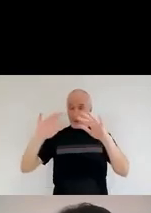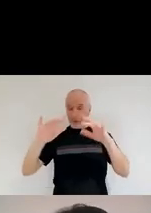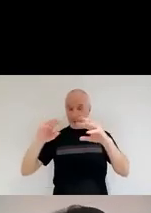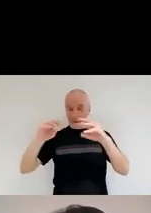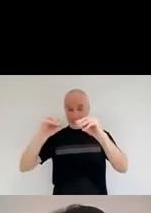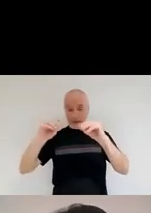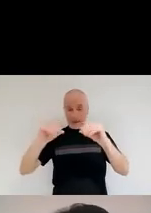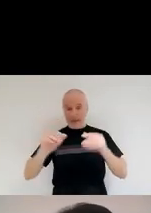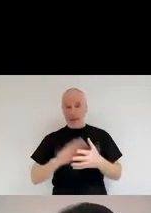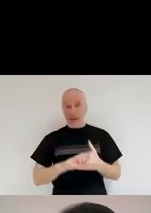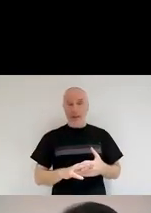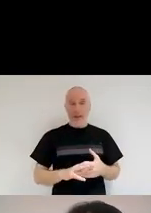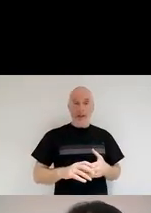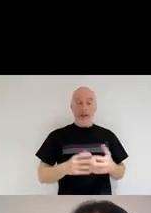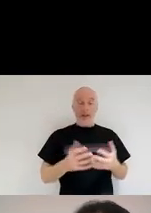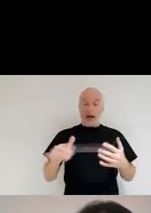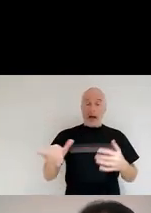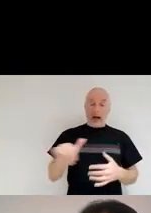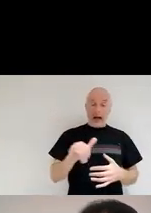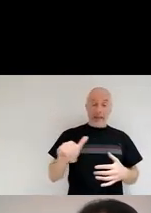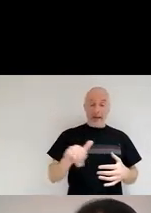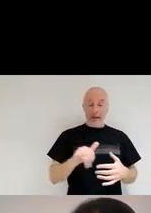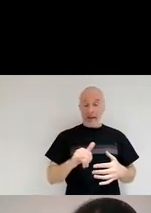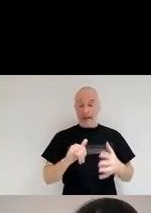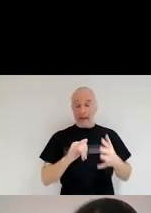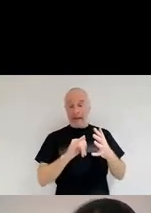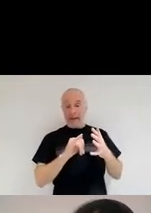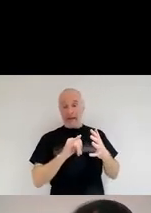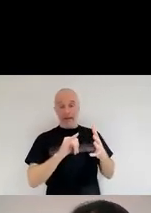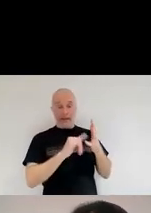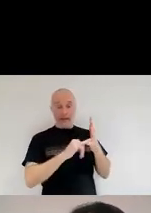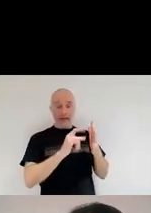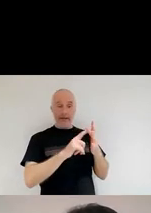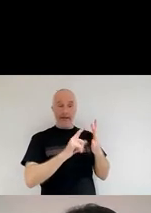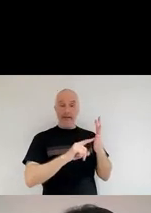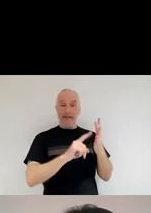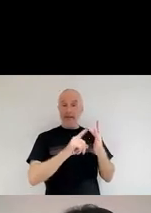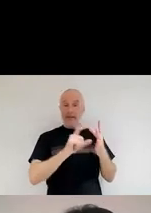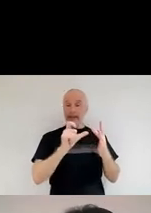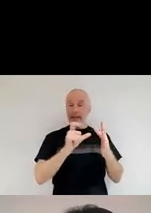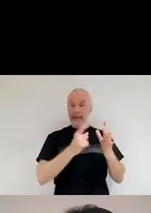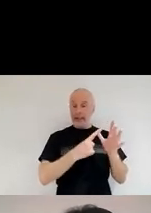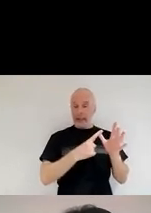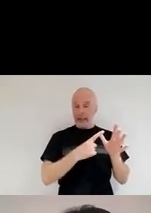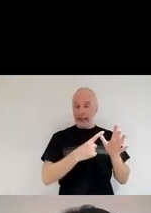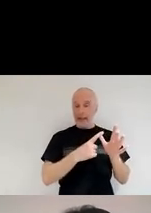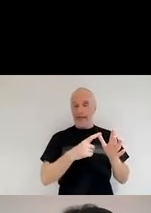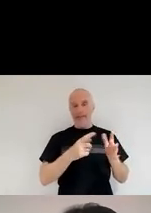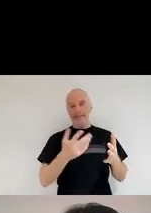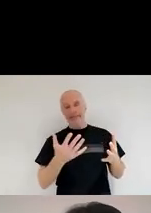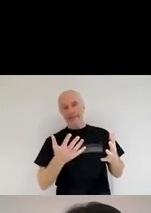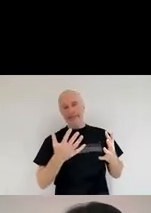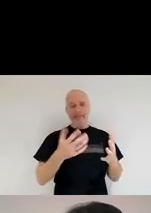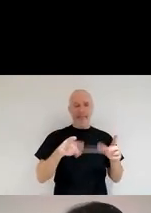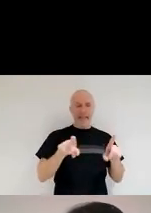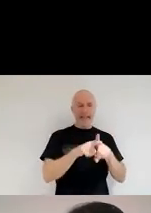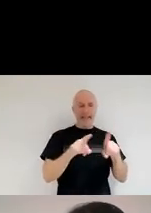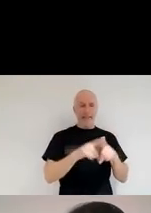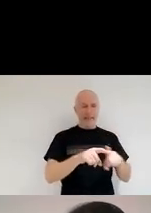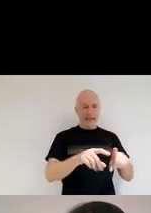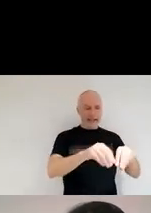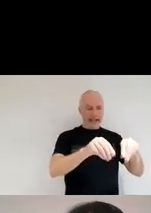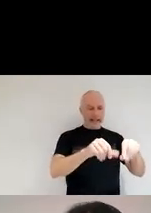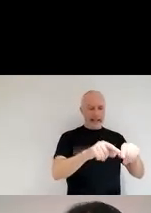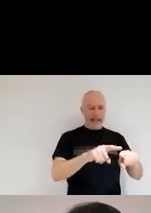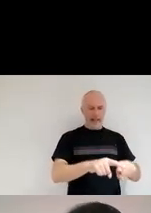of one of two things. Either it's made out of silica and you can think of dust as the sand that you find on the